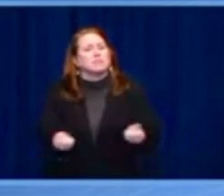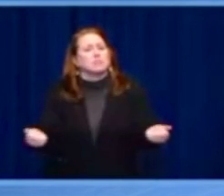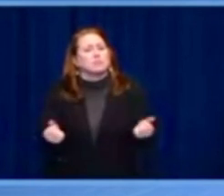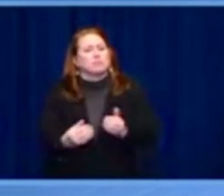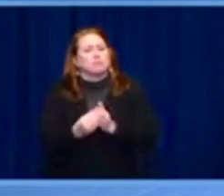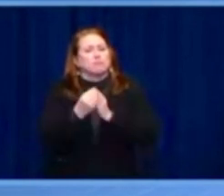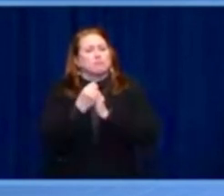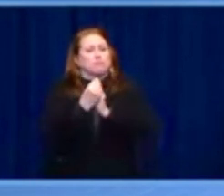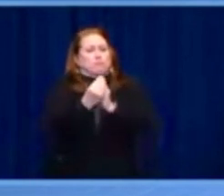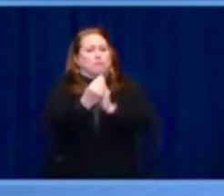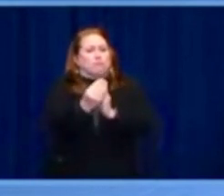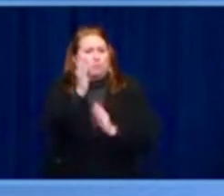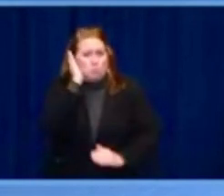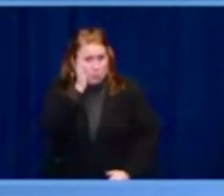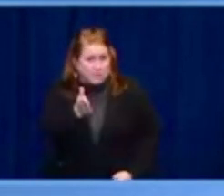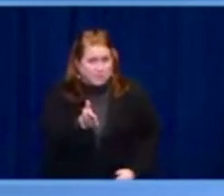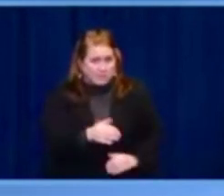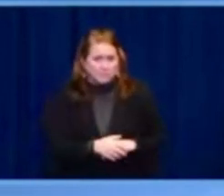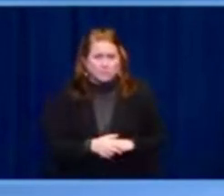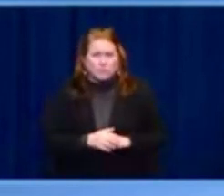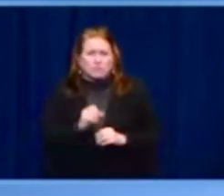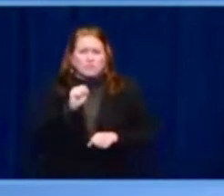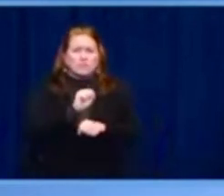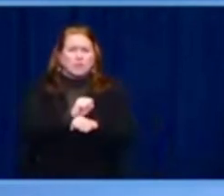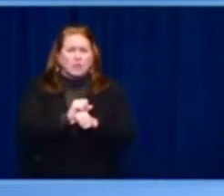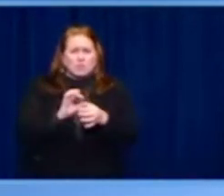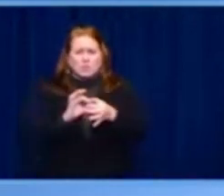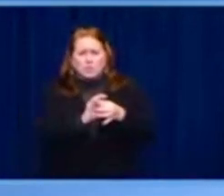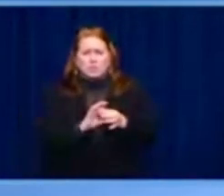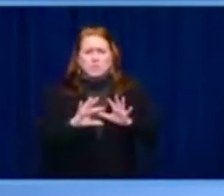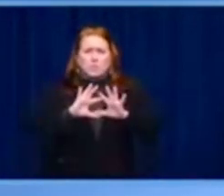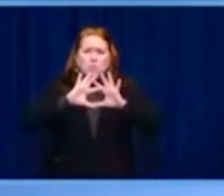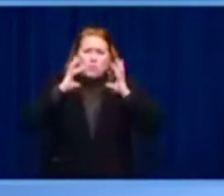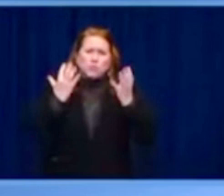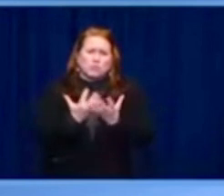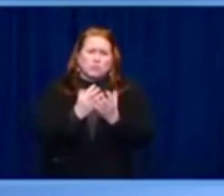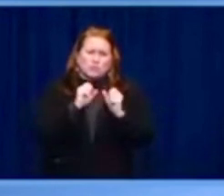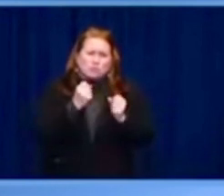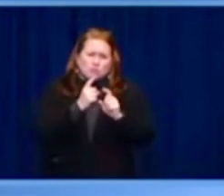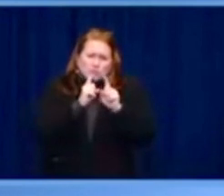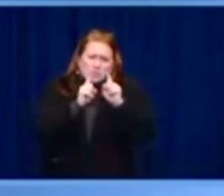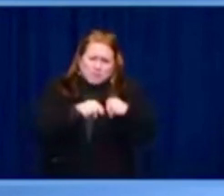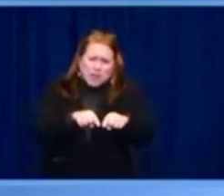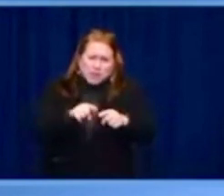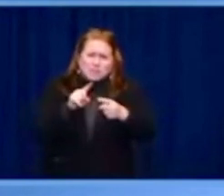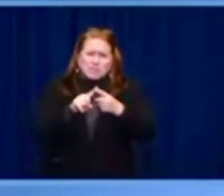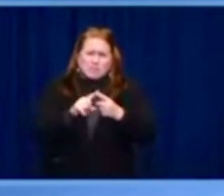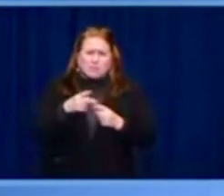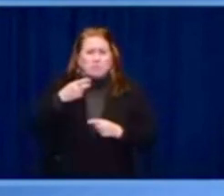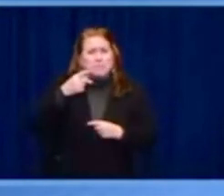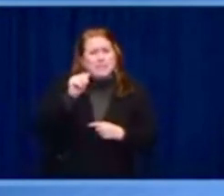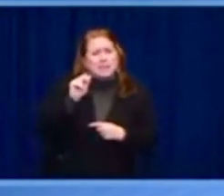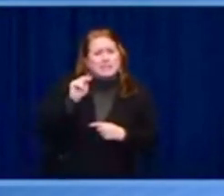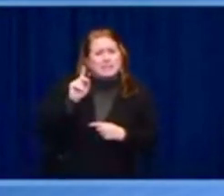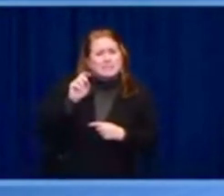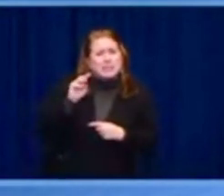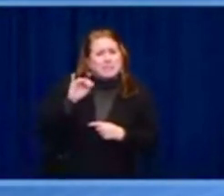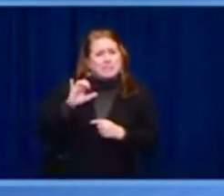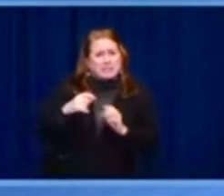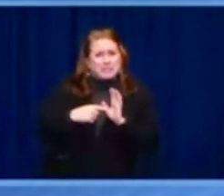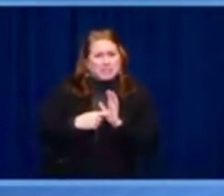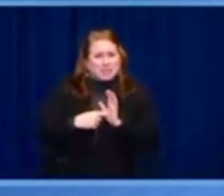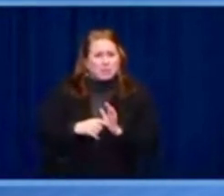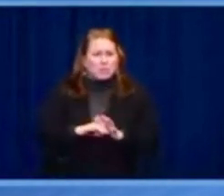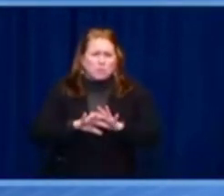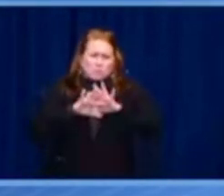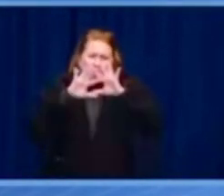unprecedented unity we've seen from democracies condemning Russia's brutal war of aggression against Ukraine and standing